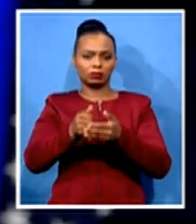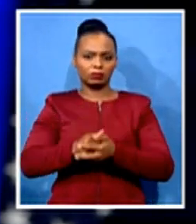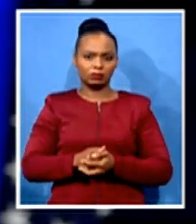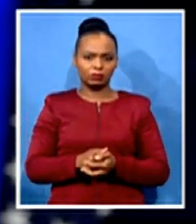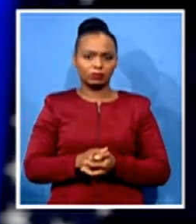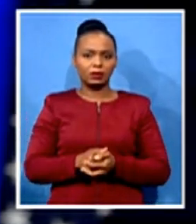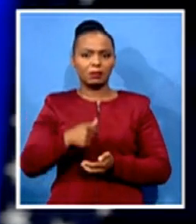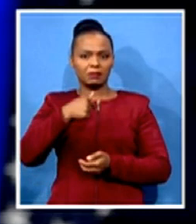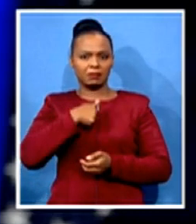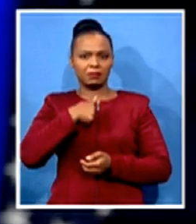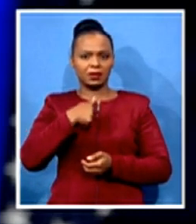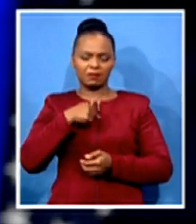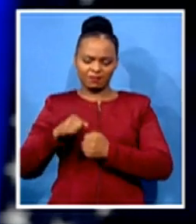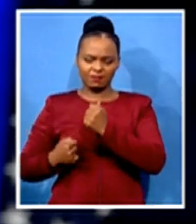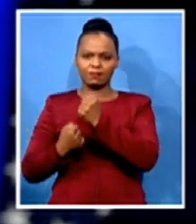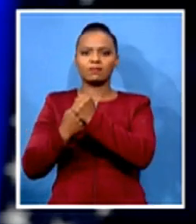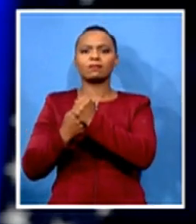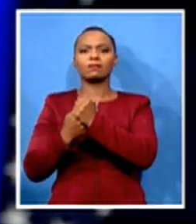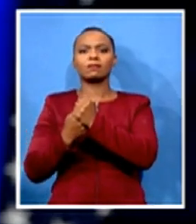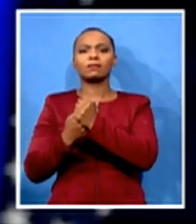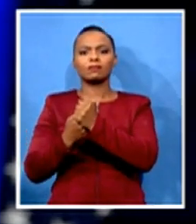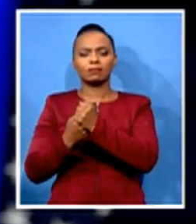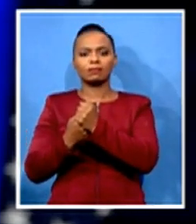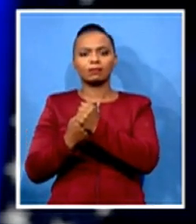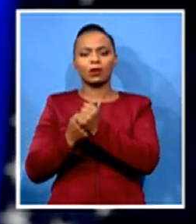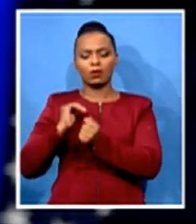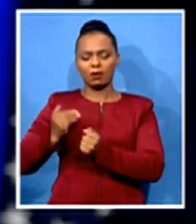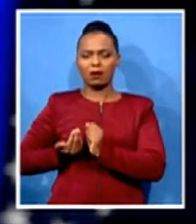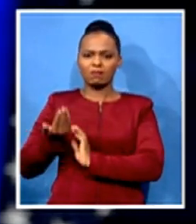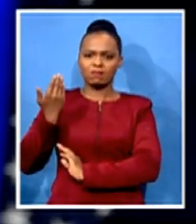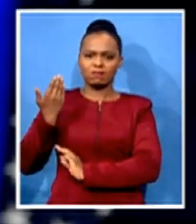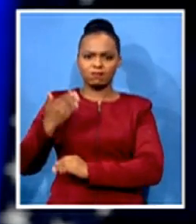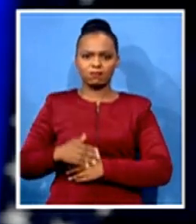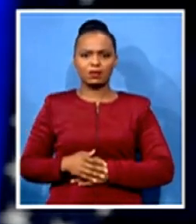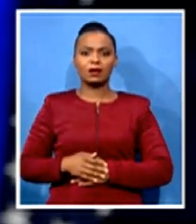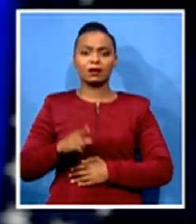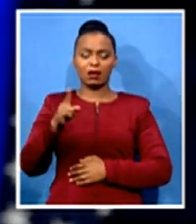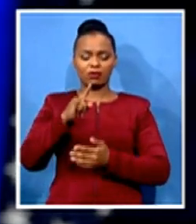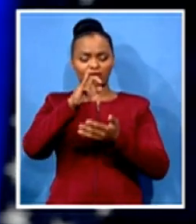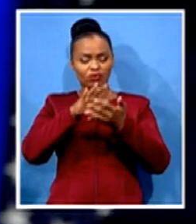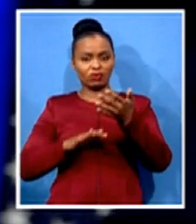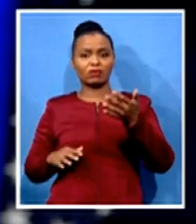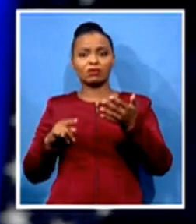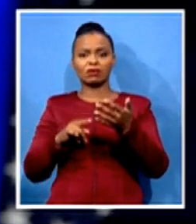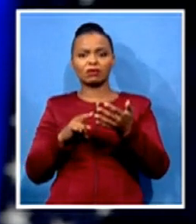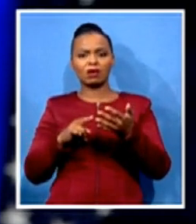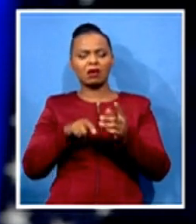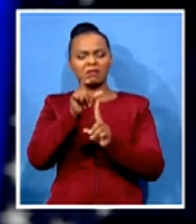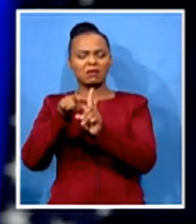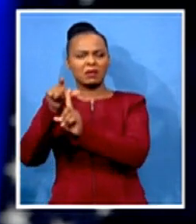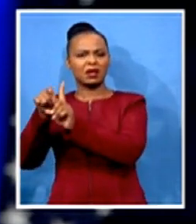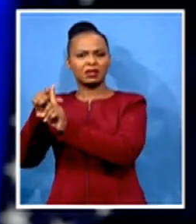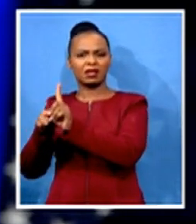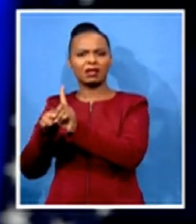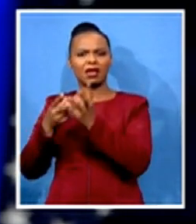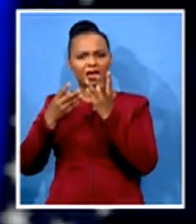And what a testament it is to Joe's character that he had the audacity to break one of the most